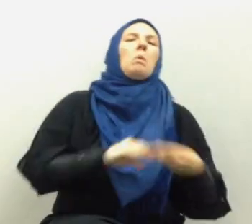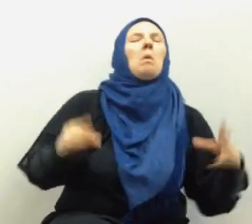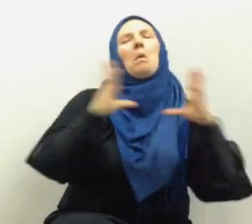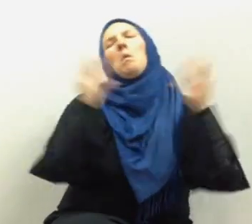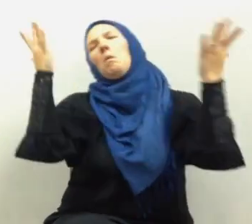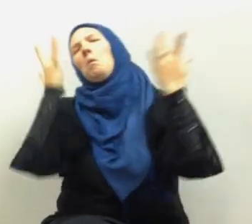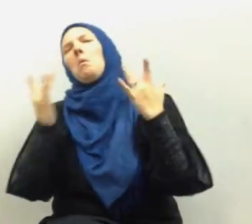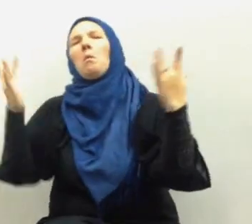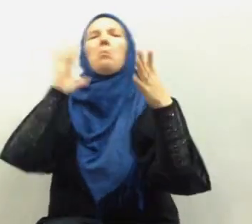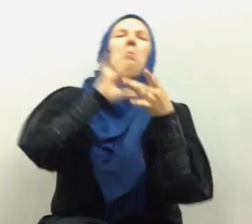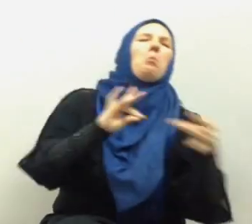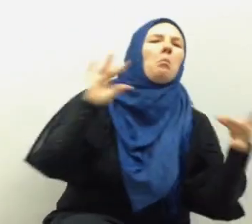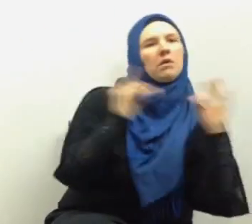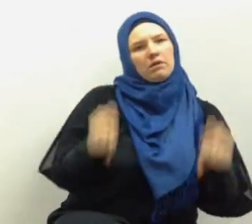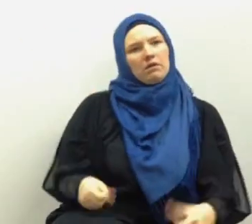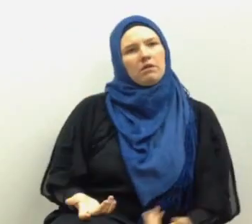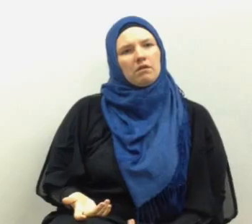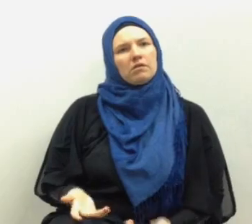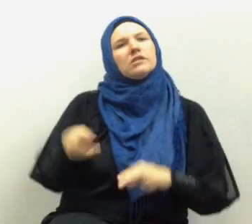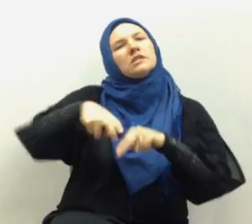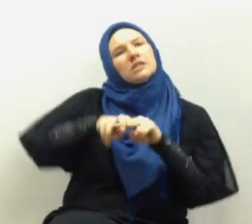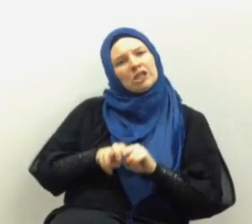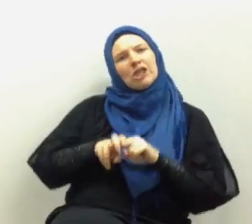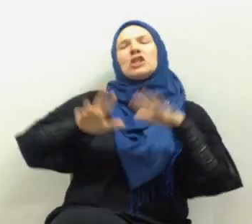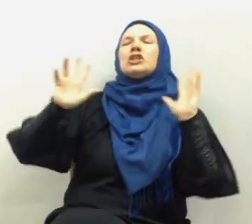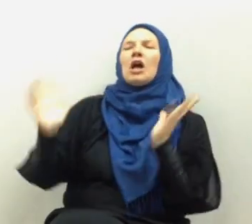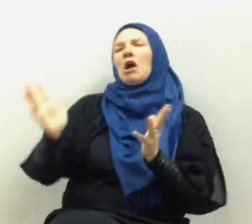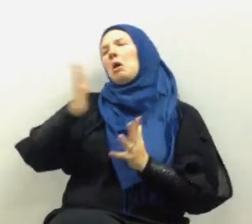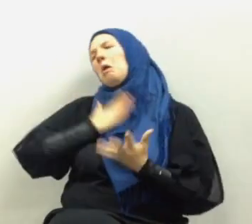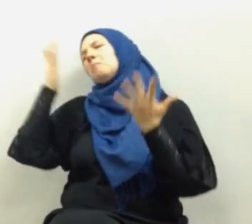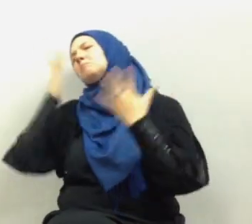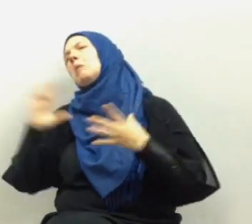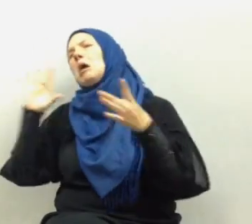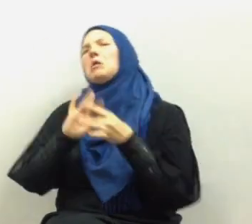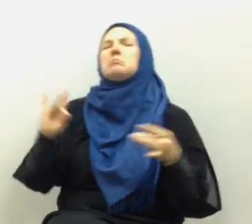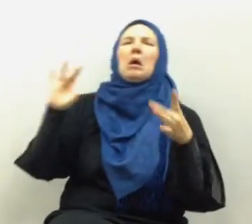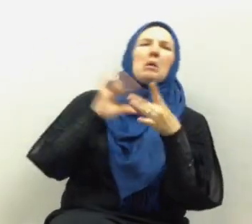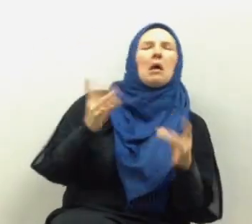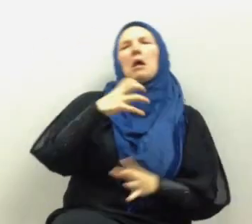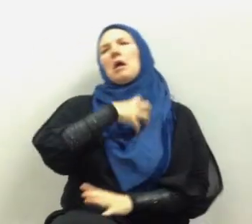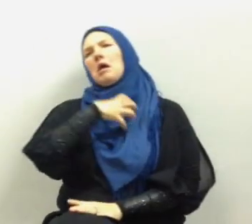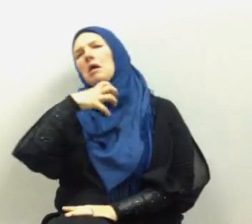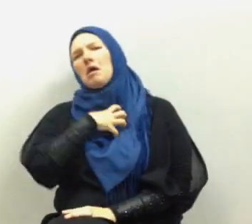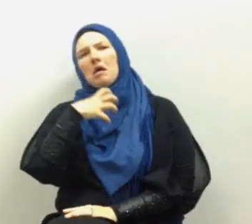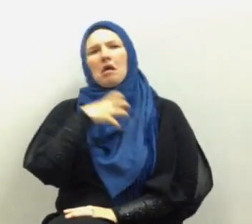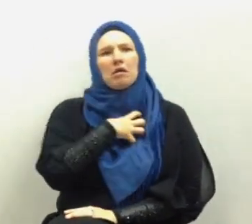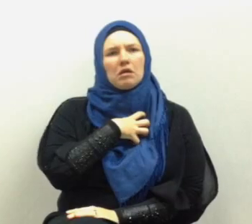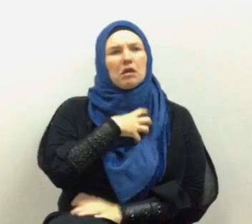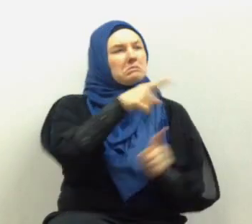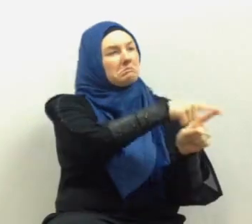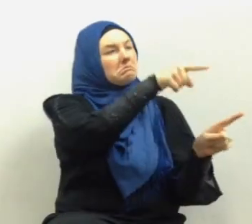we can sit talk chat lick our lips and complain